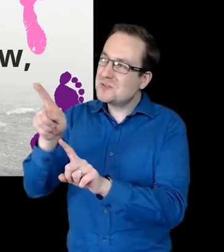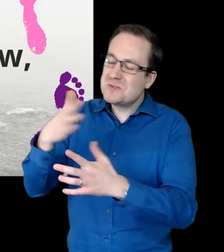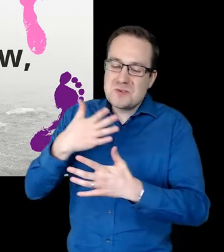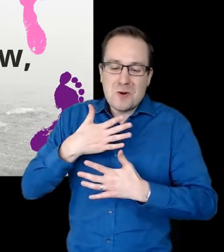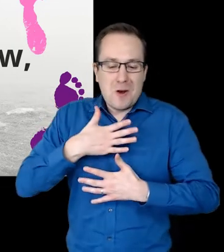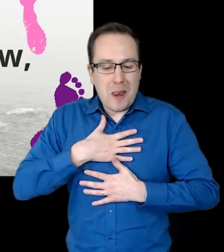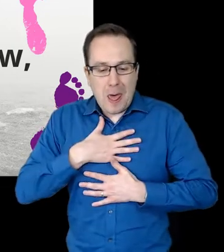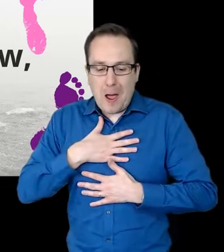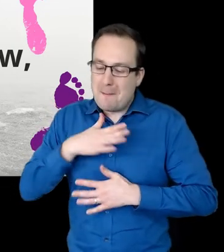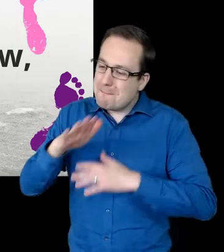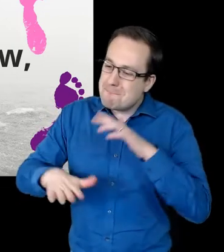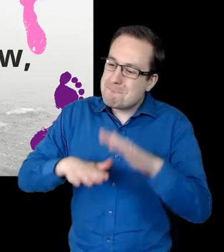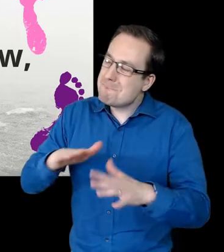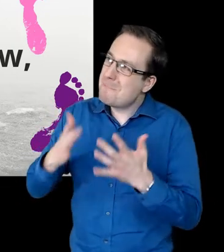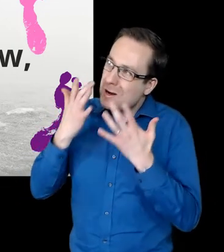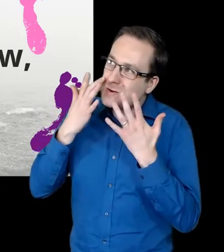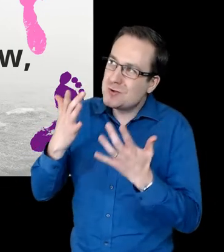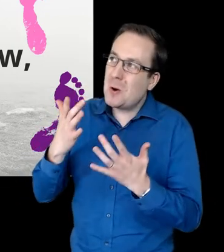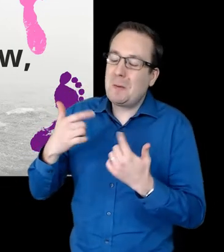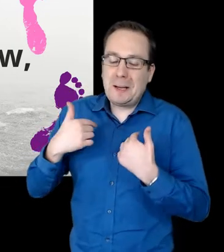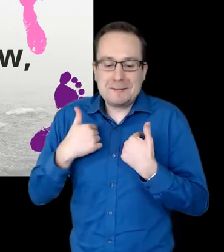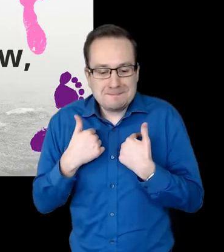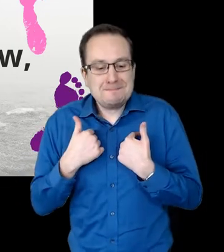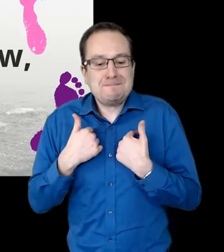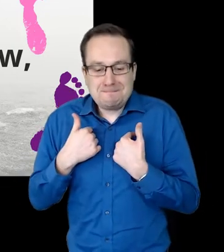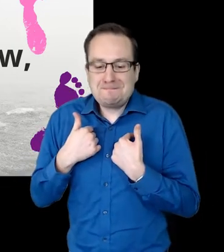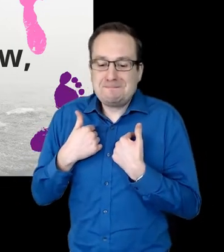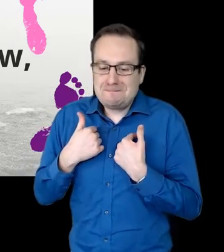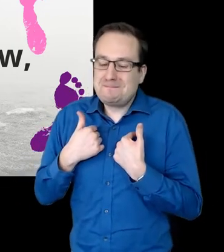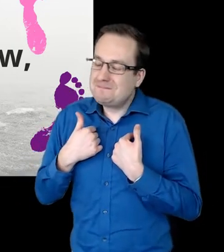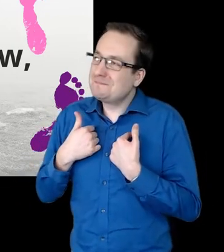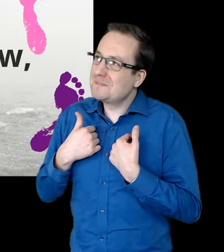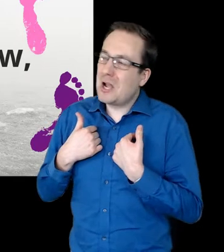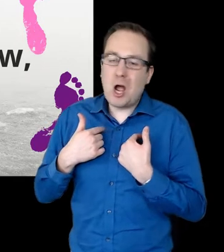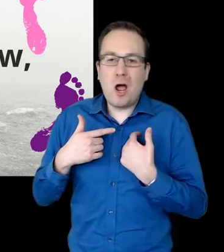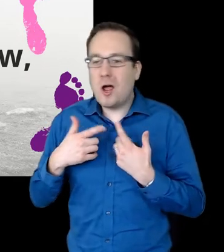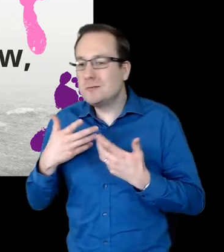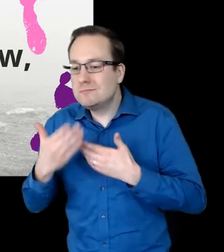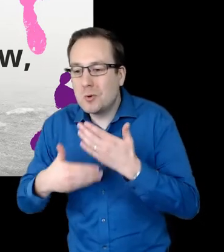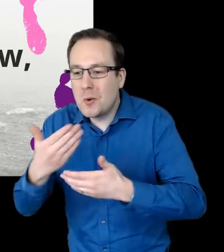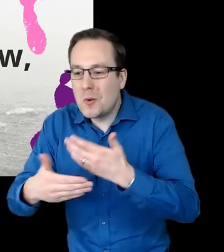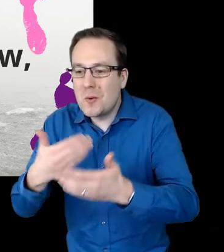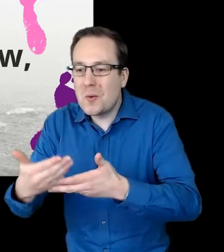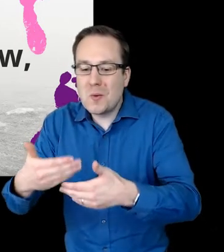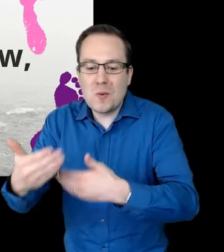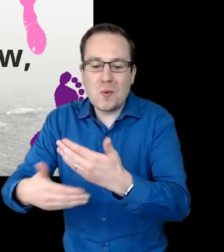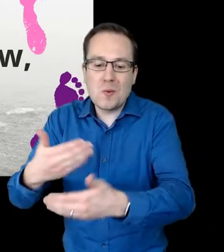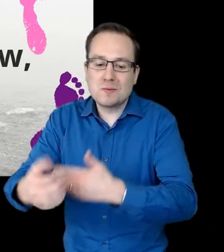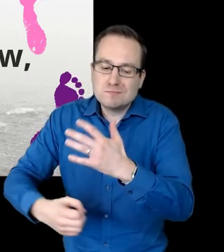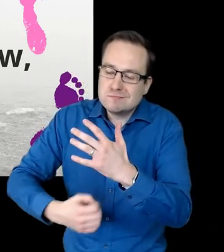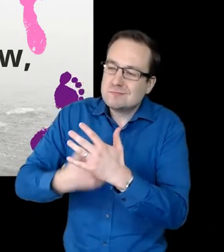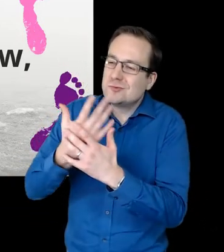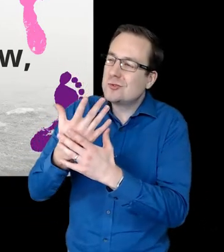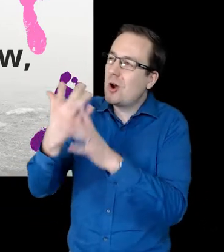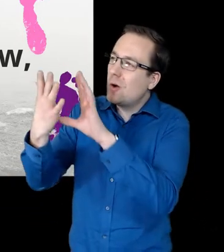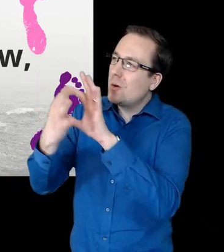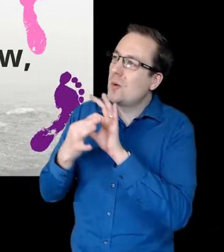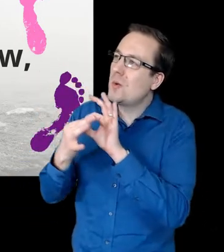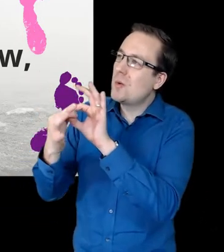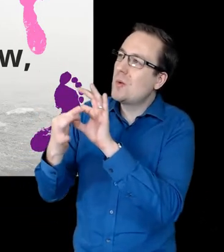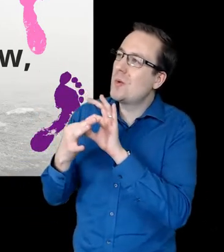love at first steps show. Thus I'll give them truth and love in you and